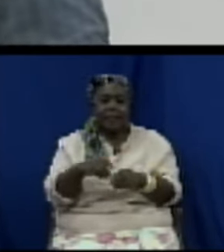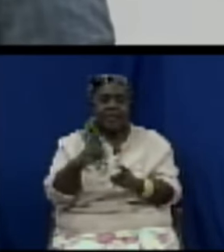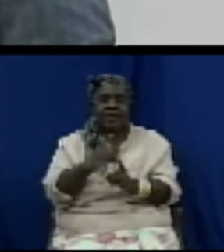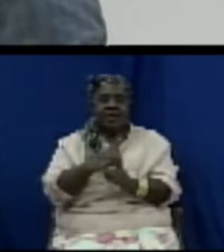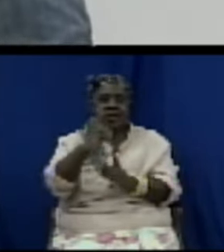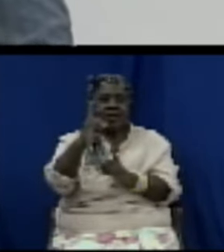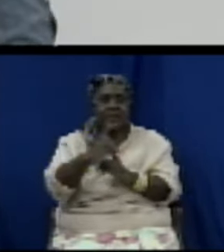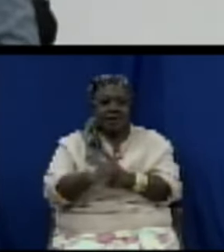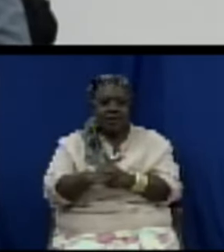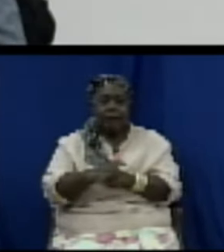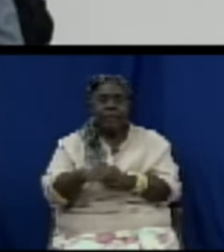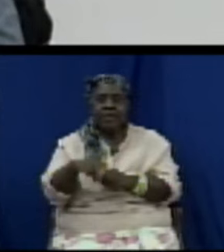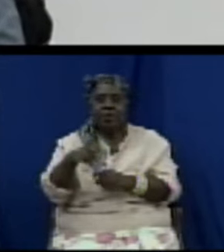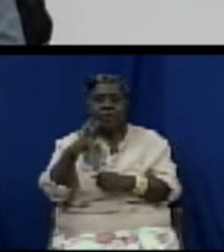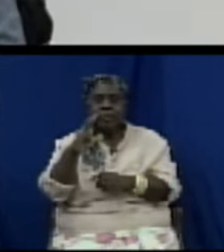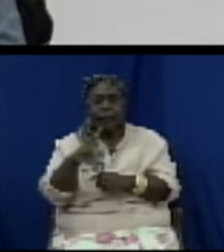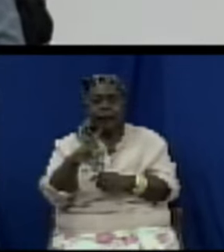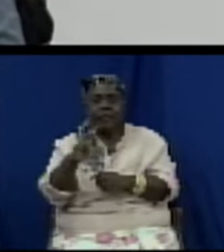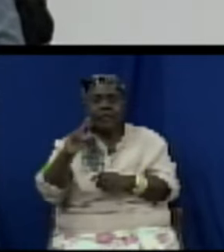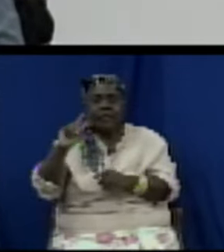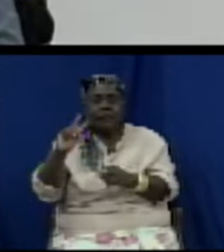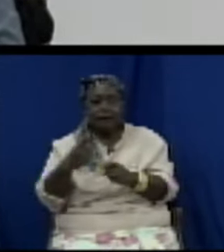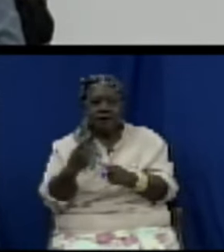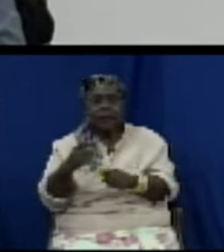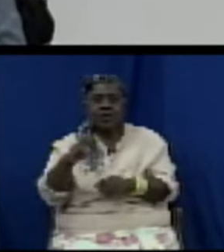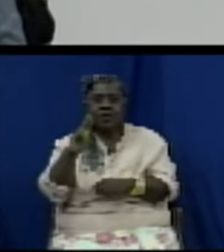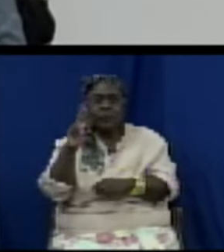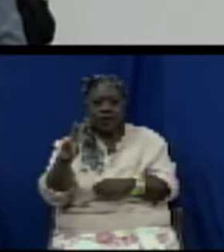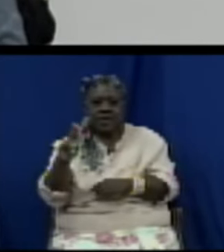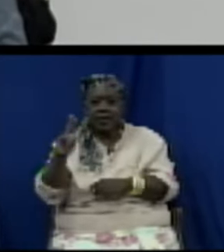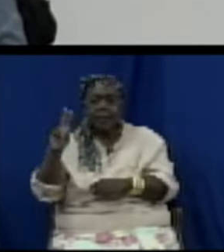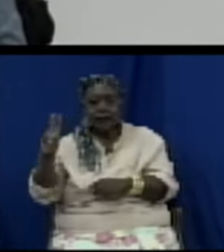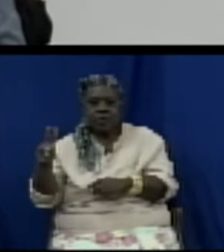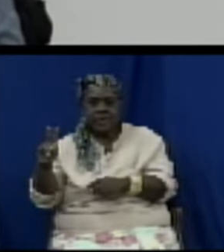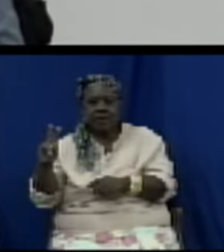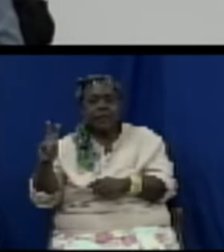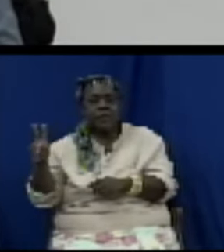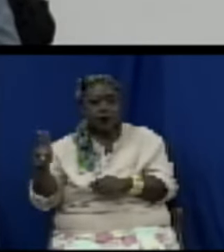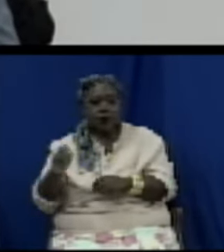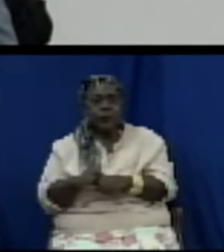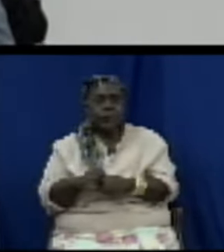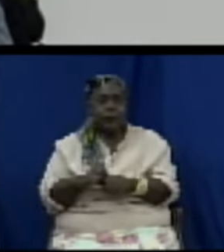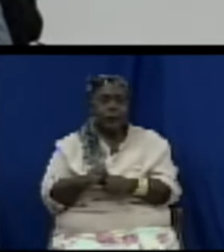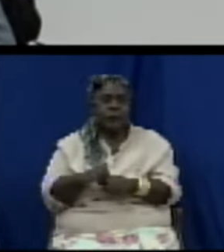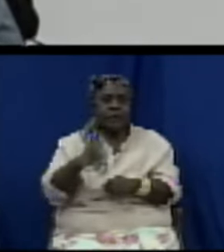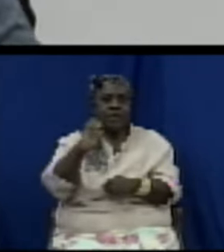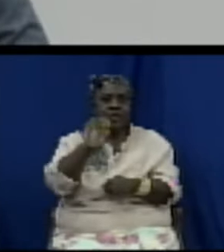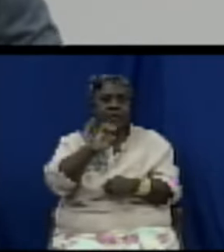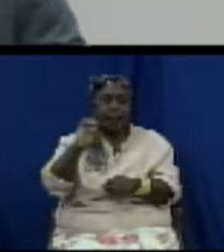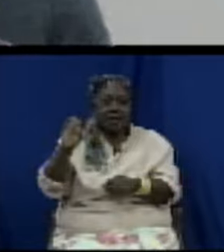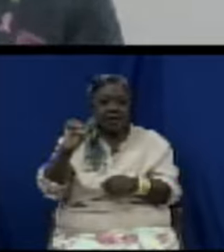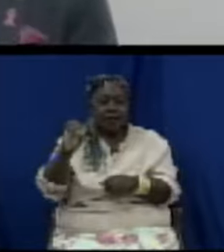December 31st, 2022, expressed in Eastern Caribbean dollars.